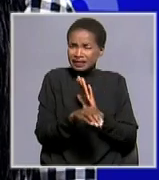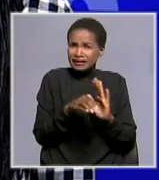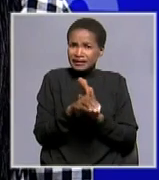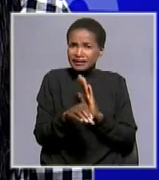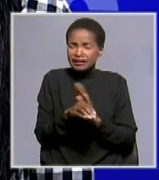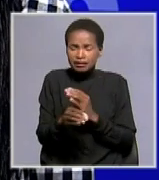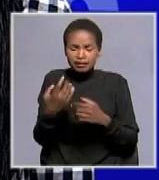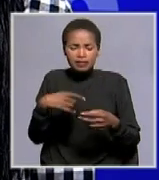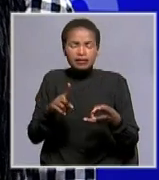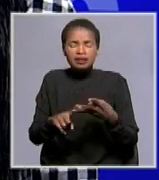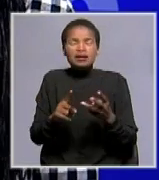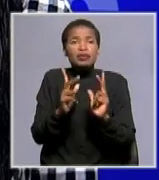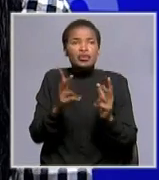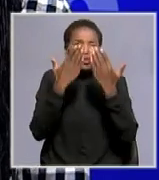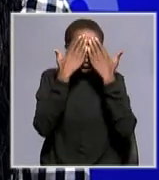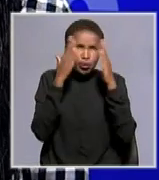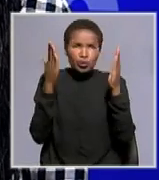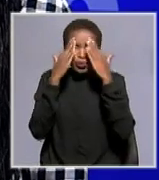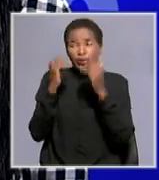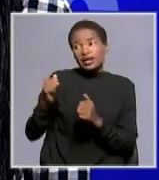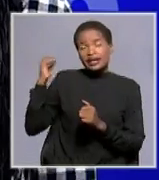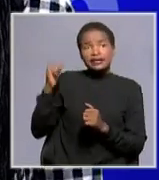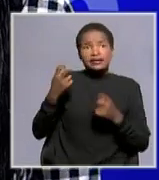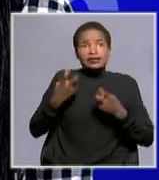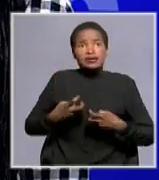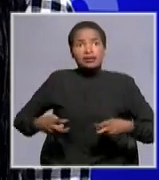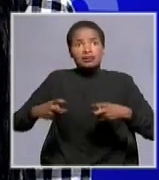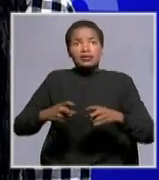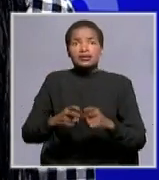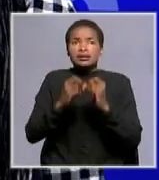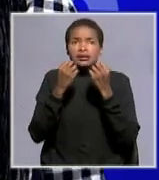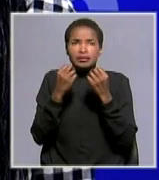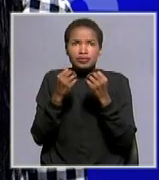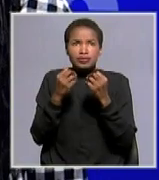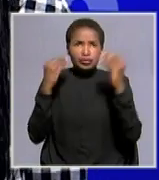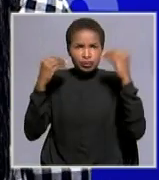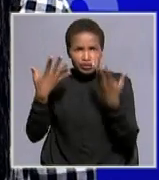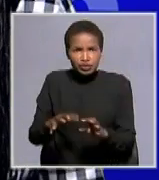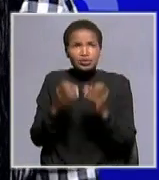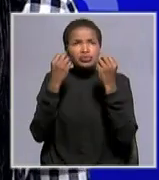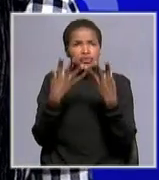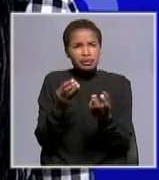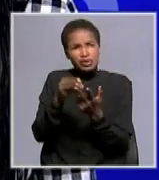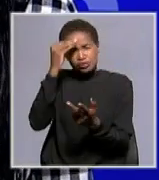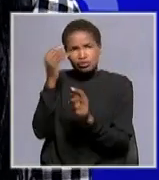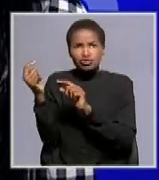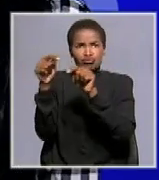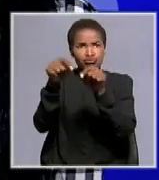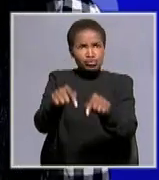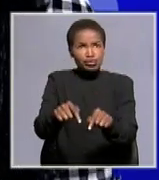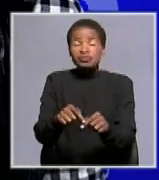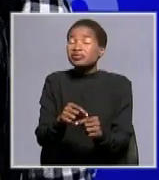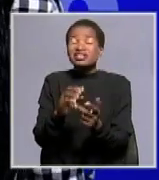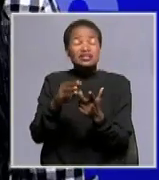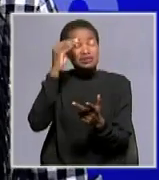awareness on solid waste yesterday we had the public lecture and many students were there and students are sometimes ignorant they throw